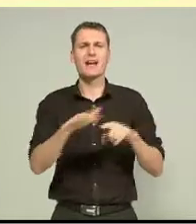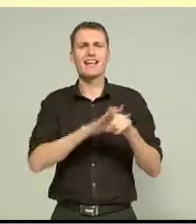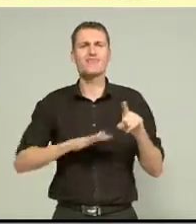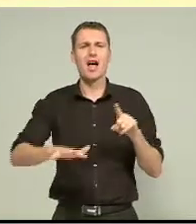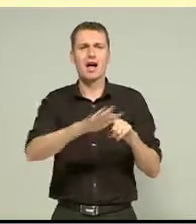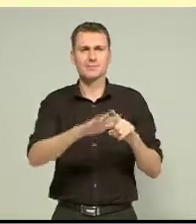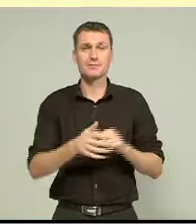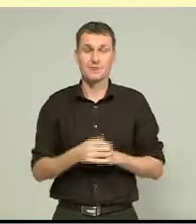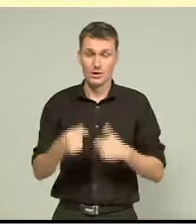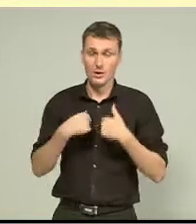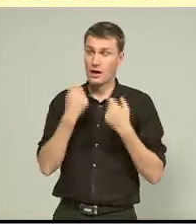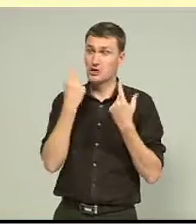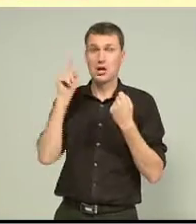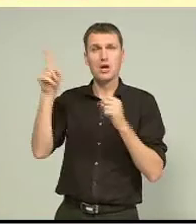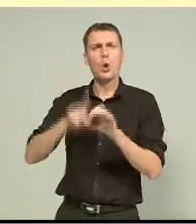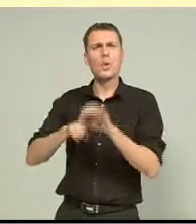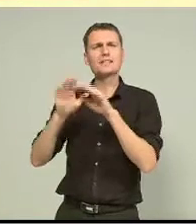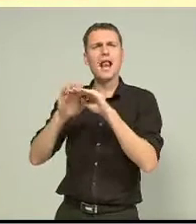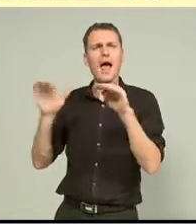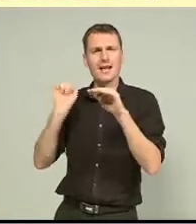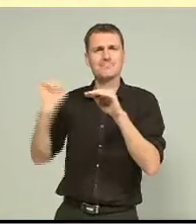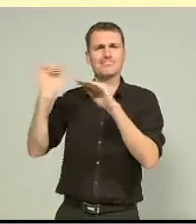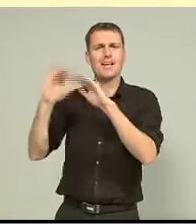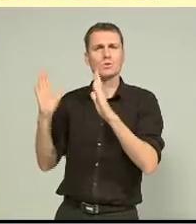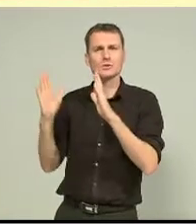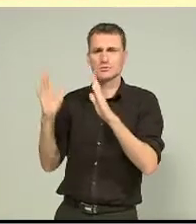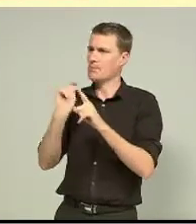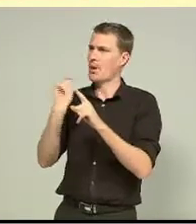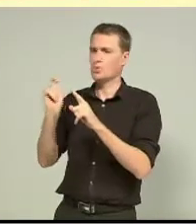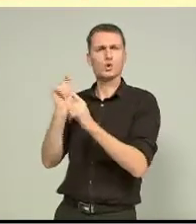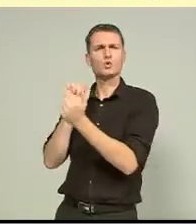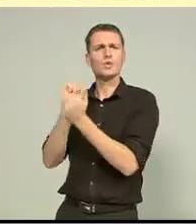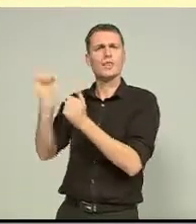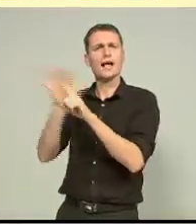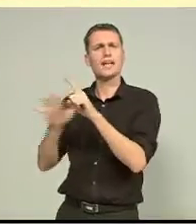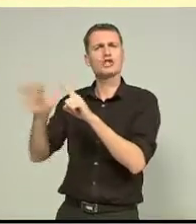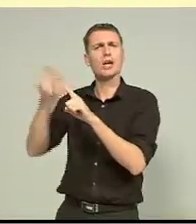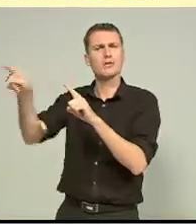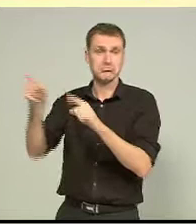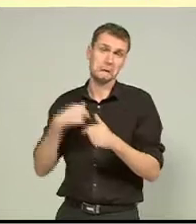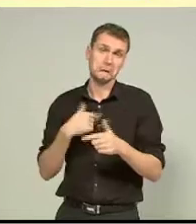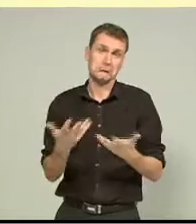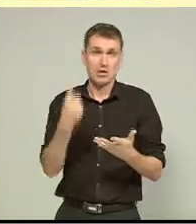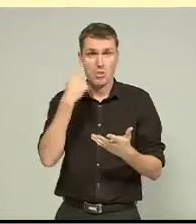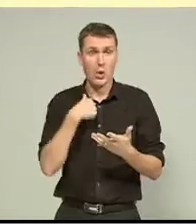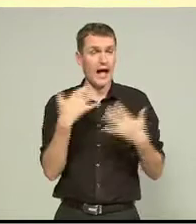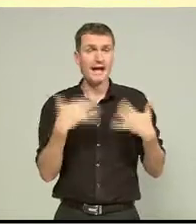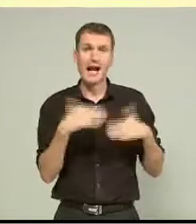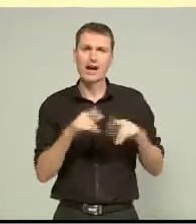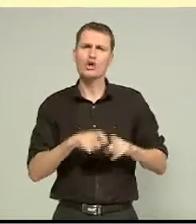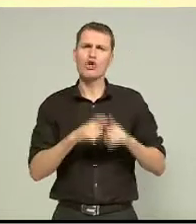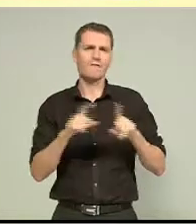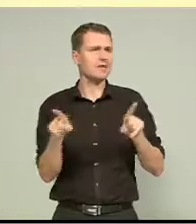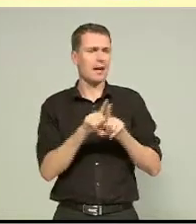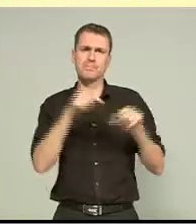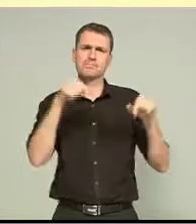aware of the Queenslander in Queensland, which has been built for specific conditions in Queensland, and we figured that Canterbury deserved one too.